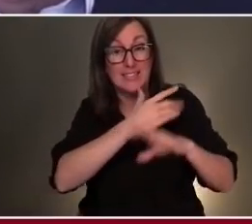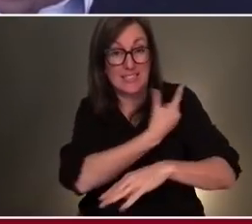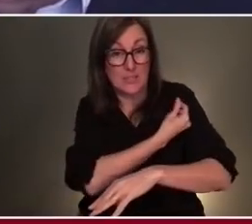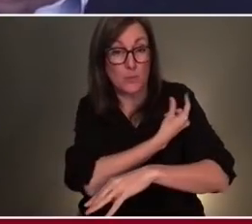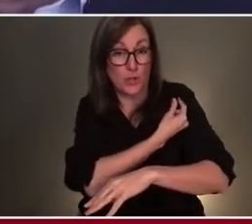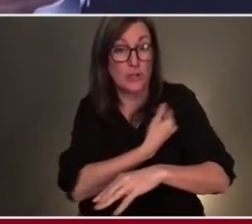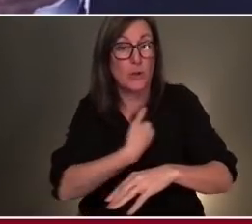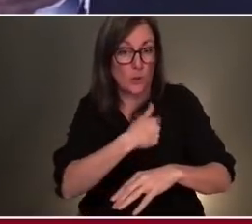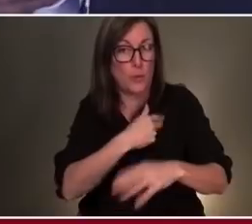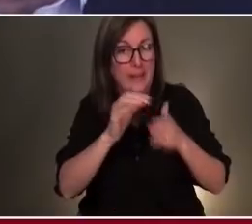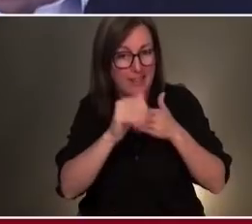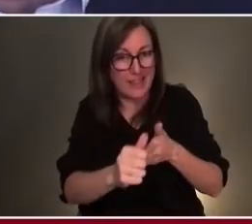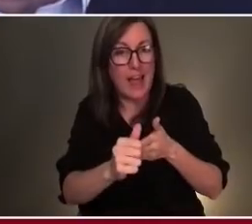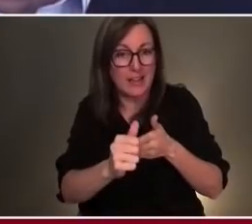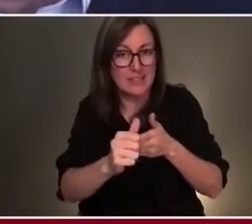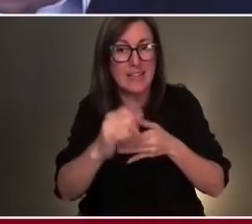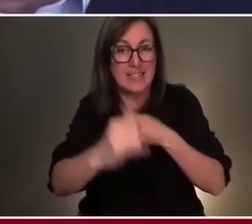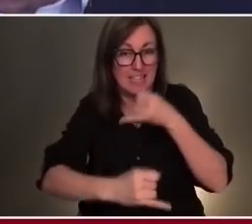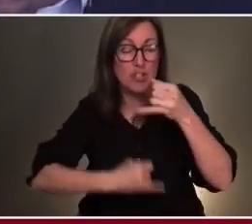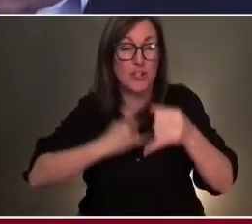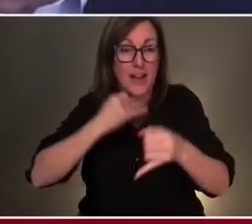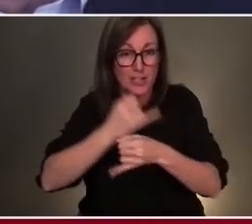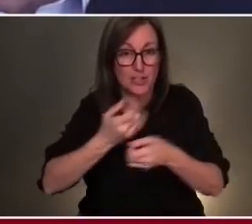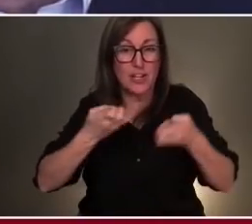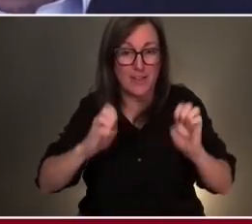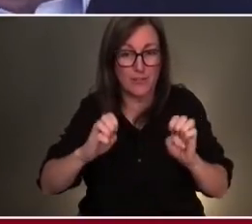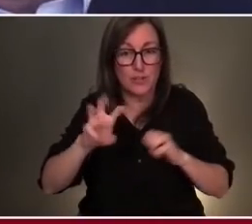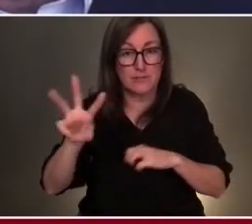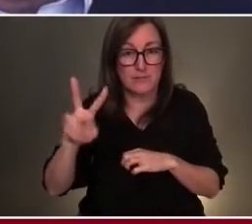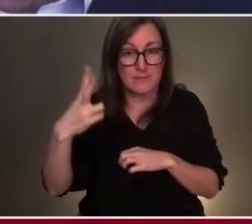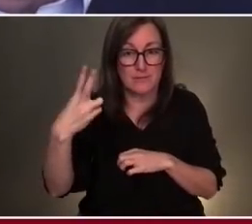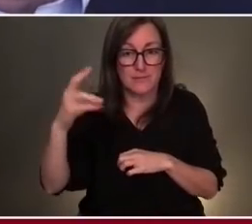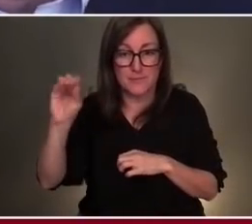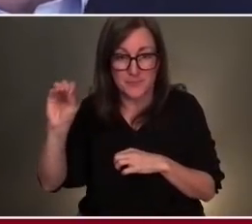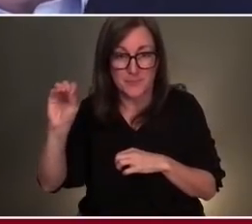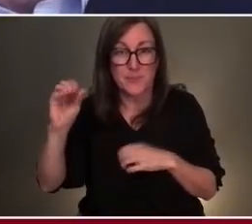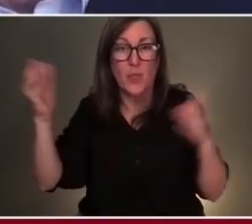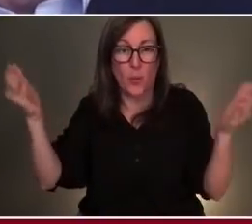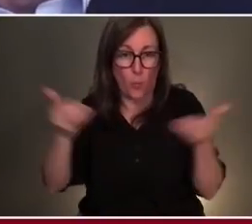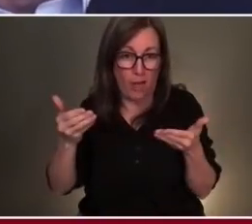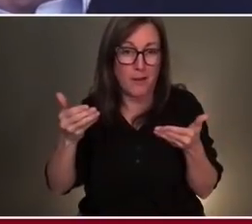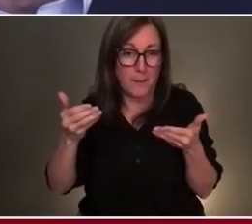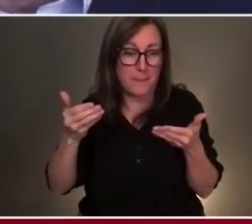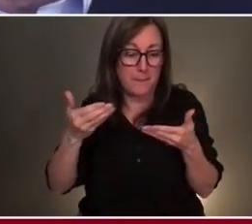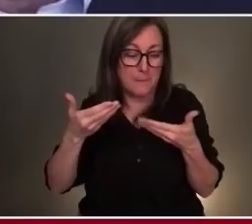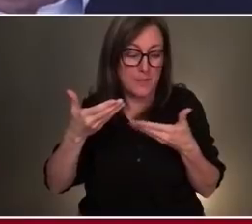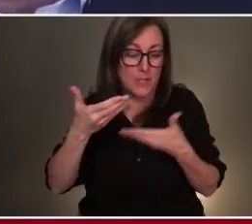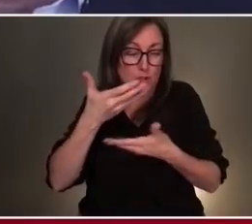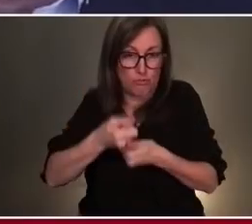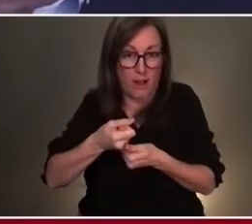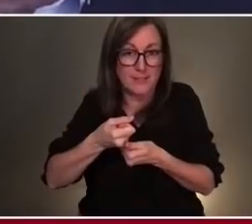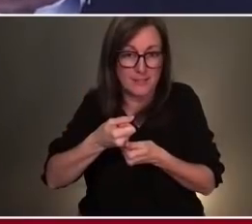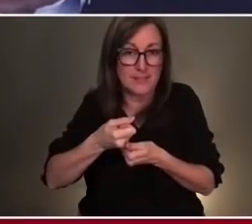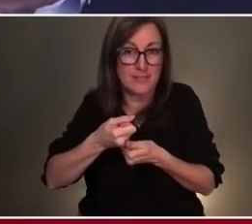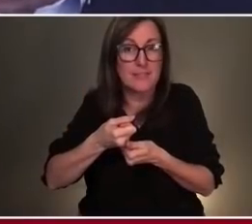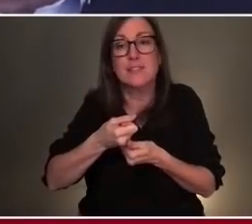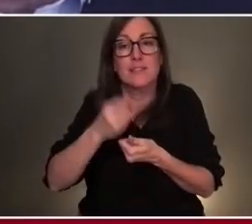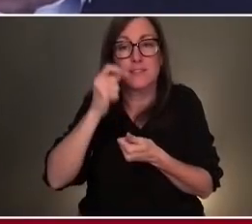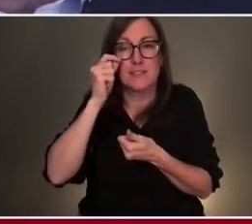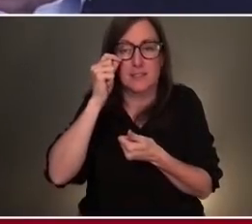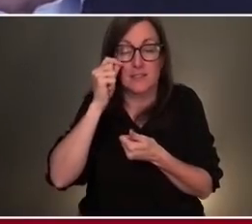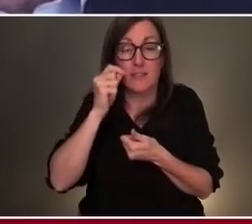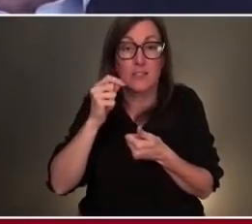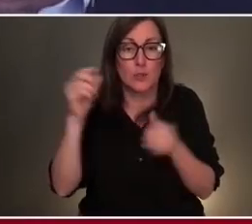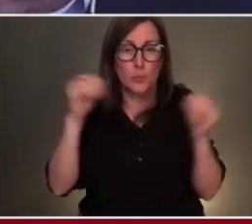an international effort of the World Health Organization, the Gates Foundation, the Wellcome Trust, to be able to put together an